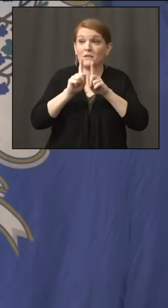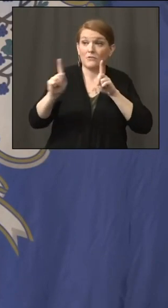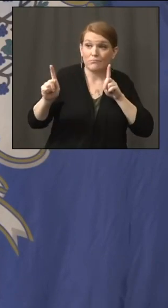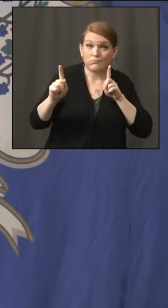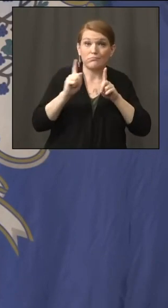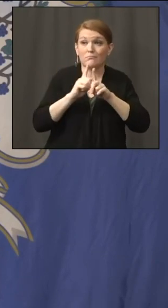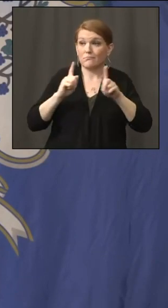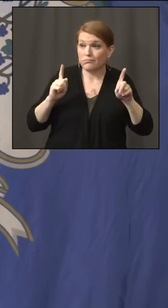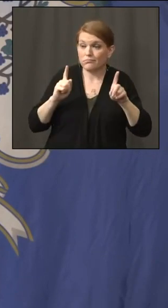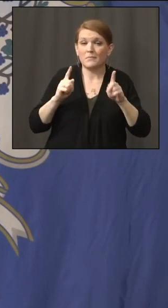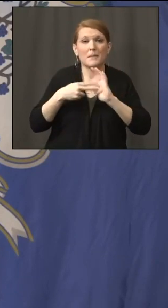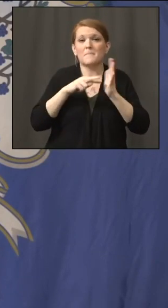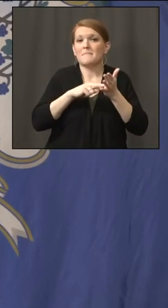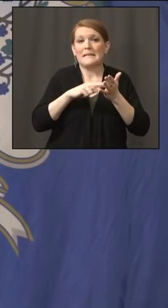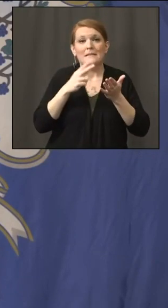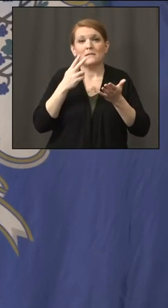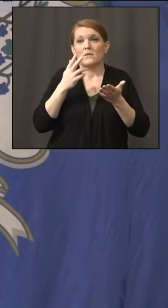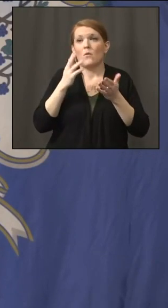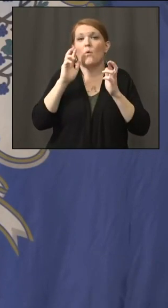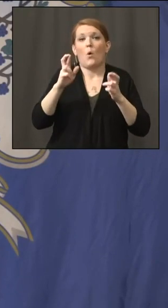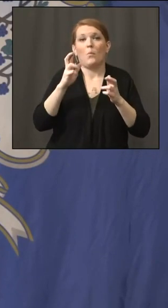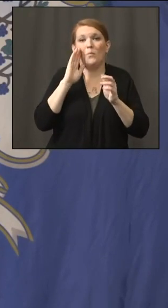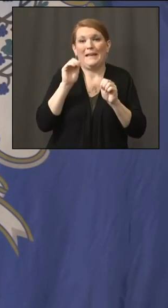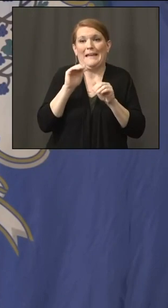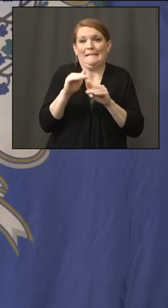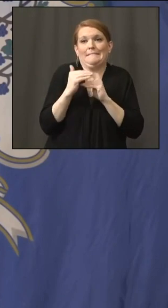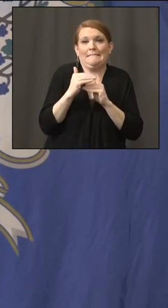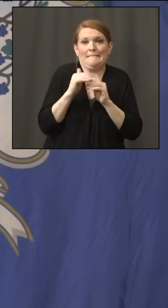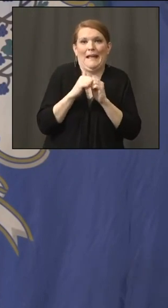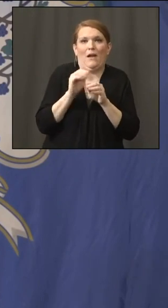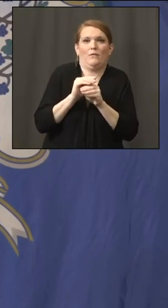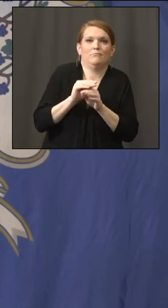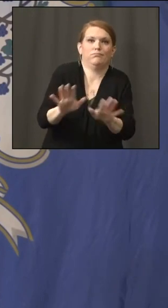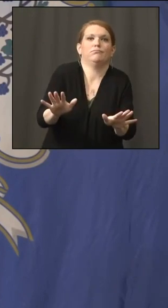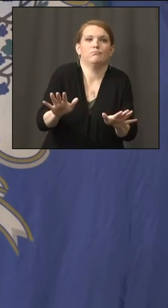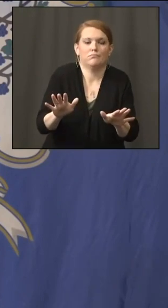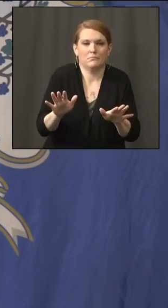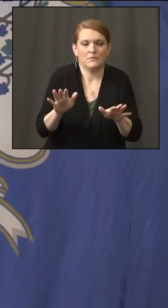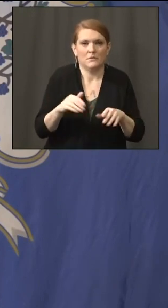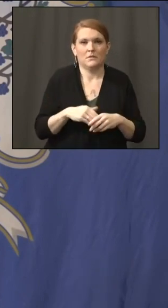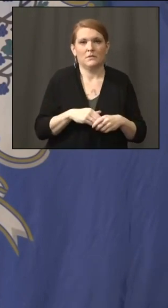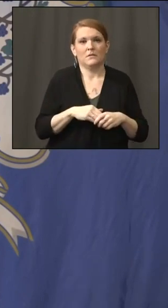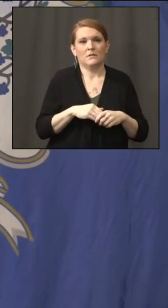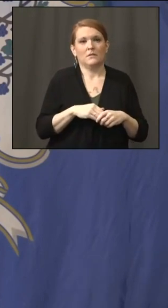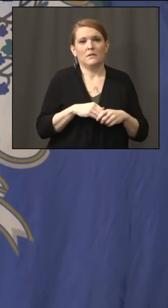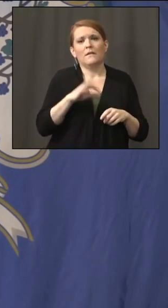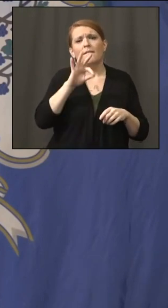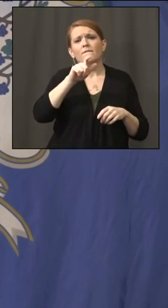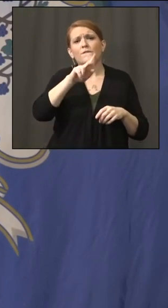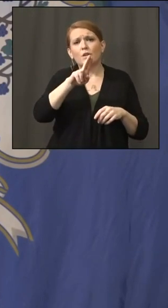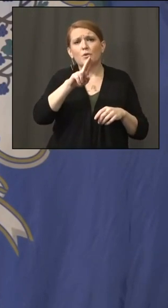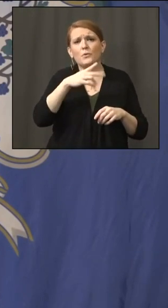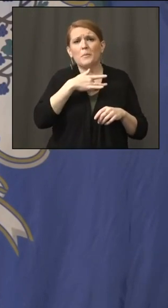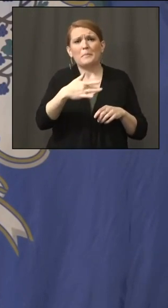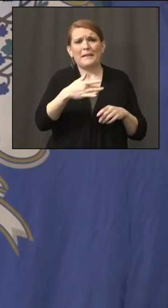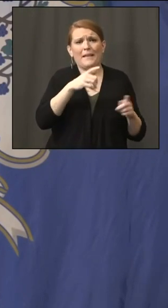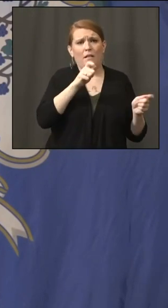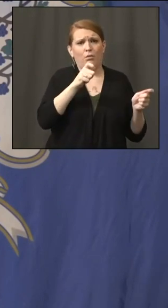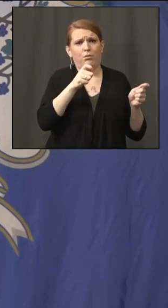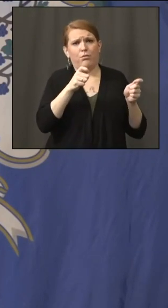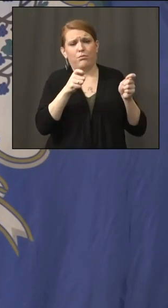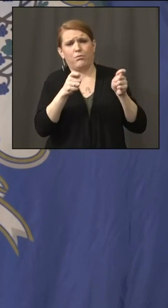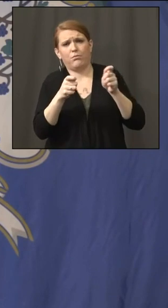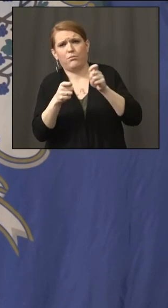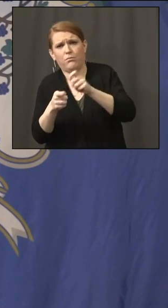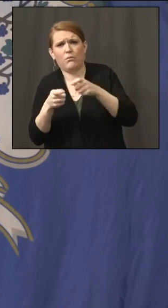infectious strain as well. Look, flus often morph over the period of time. We've got to make